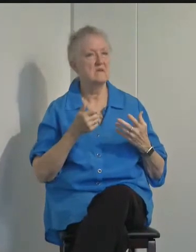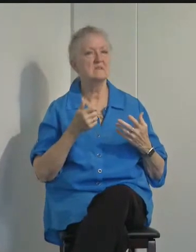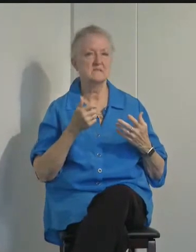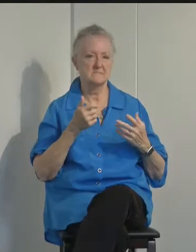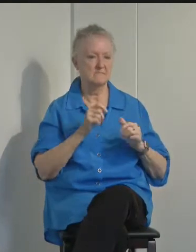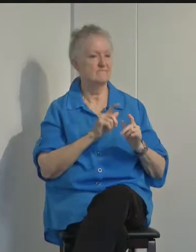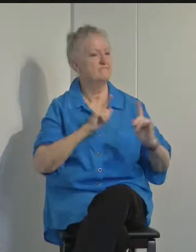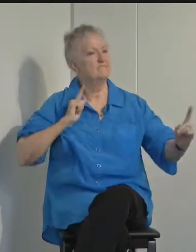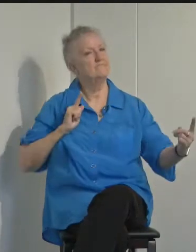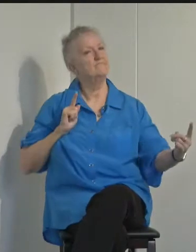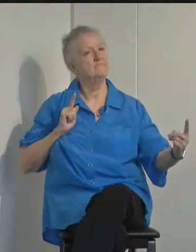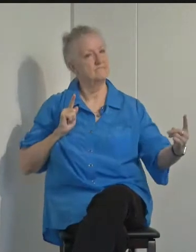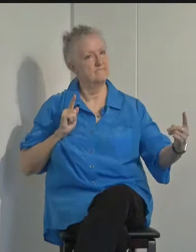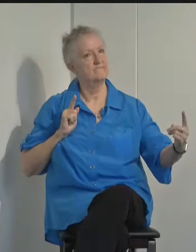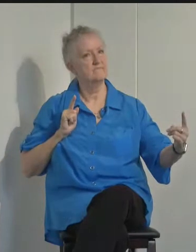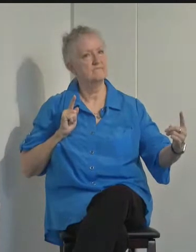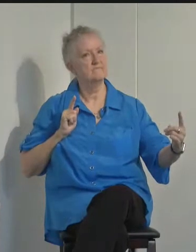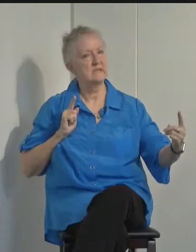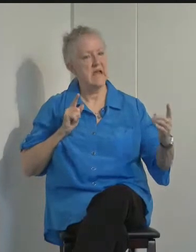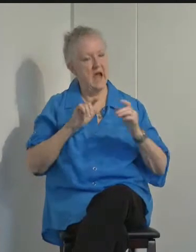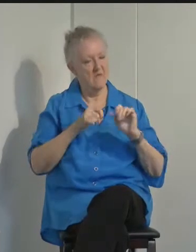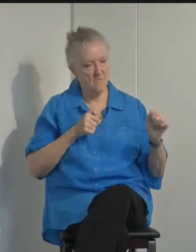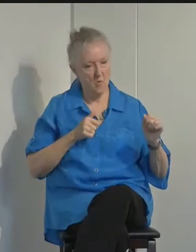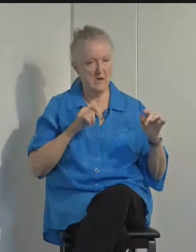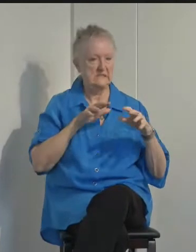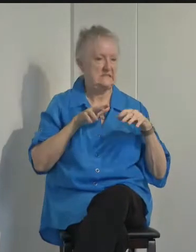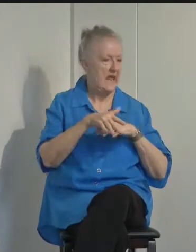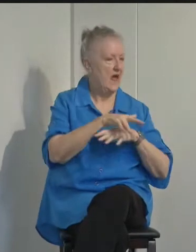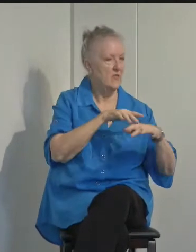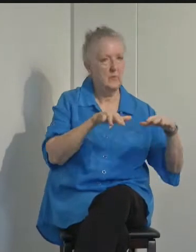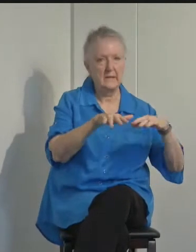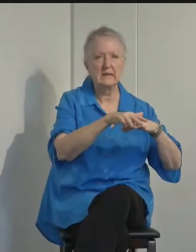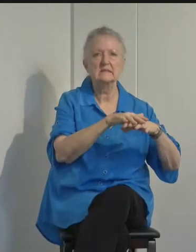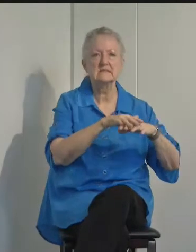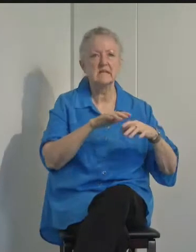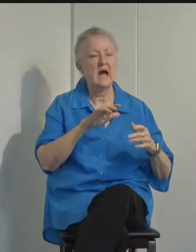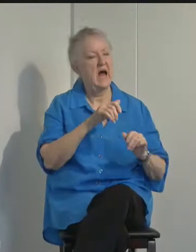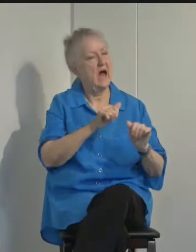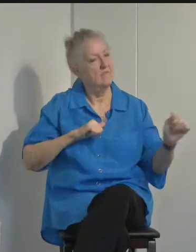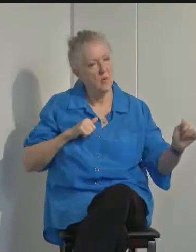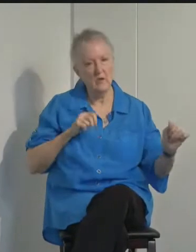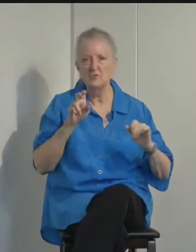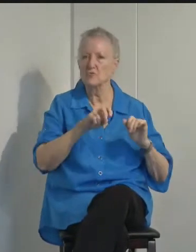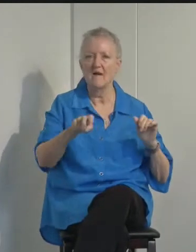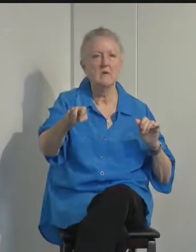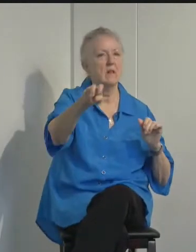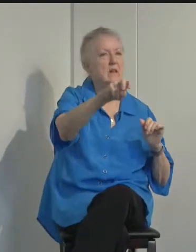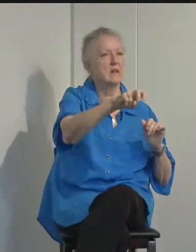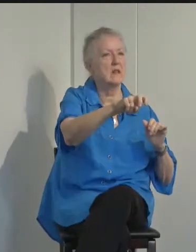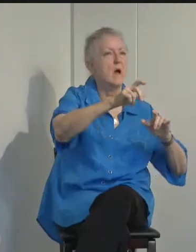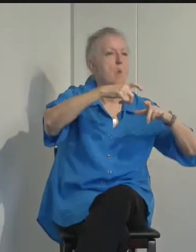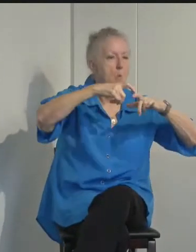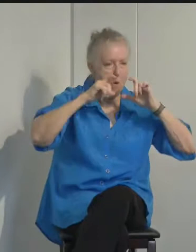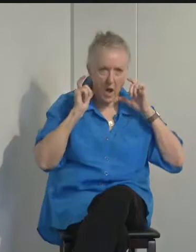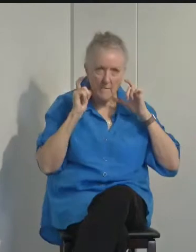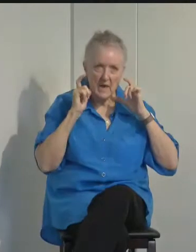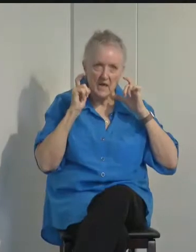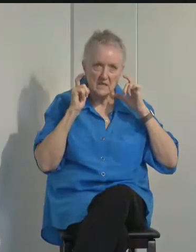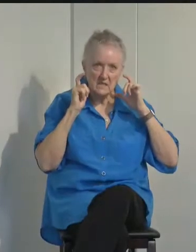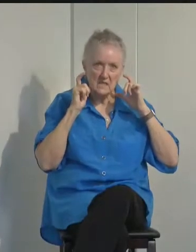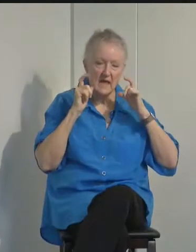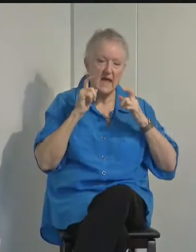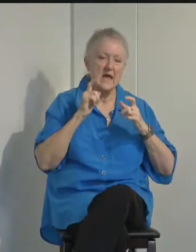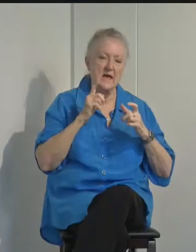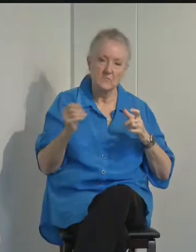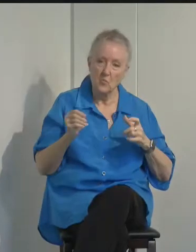keeping a distance, avoid gatherings, avoid travel, wear a mask, and wash